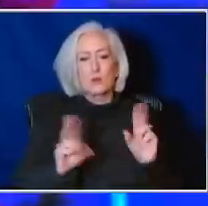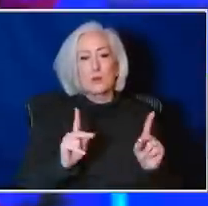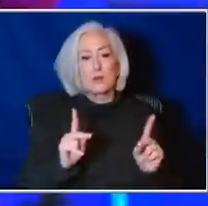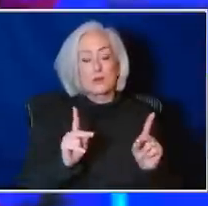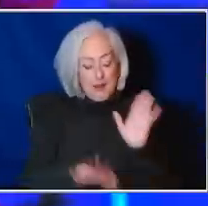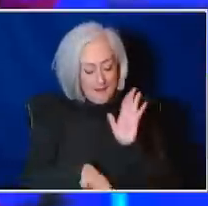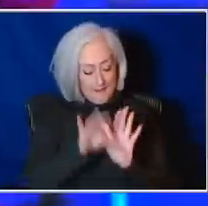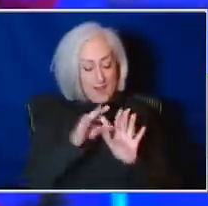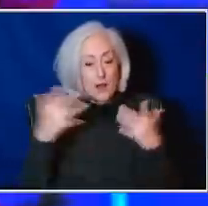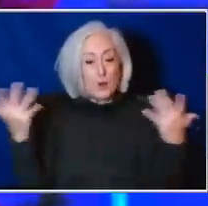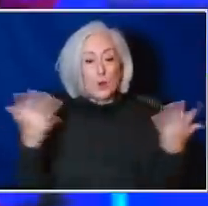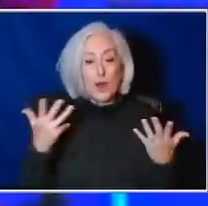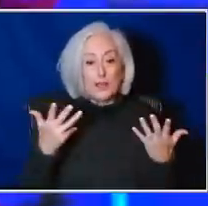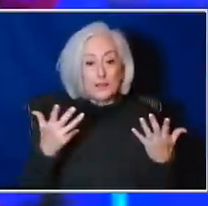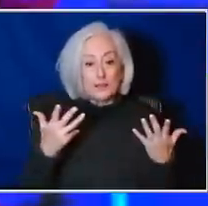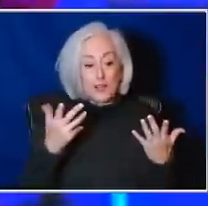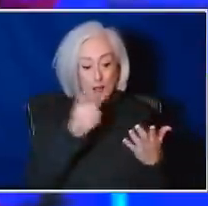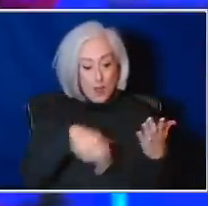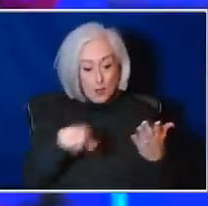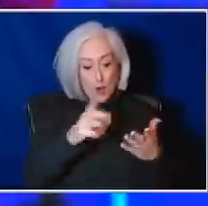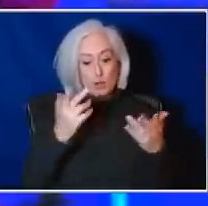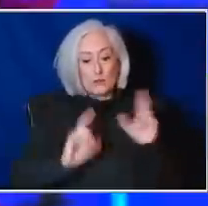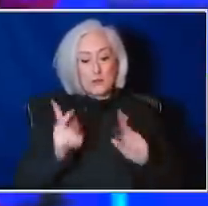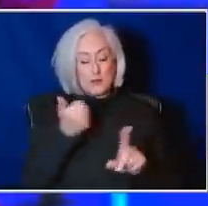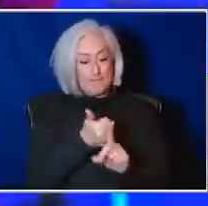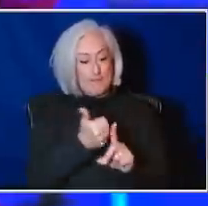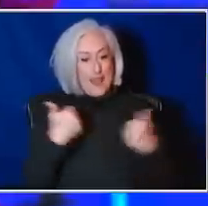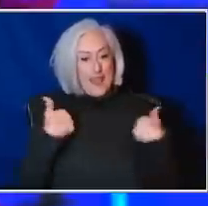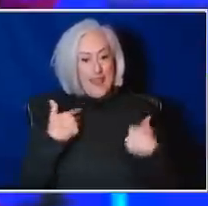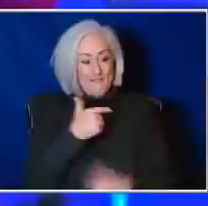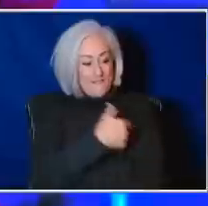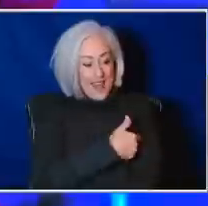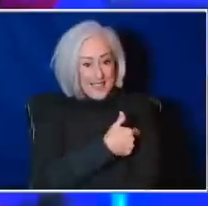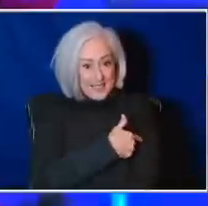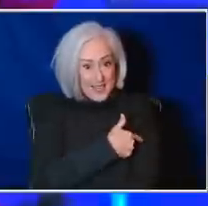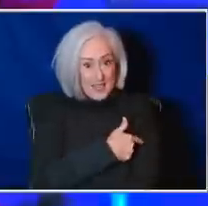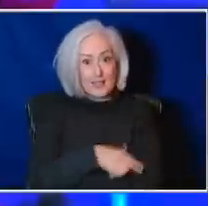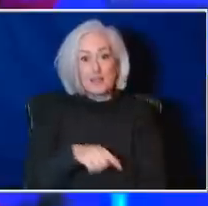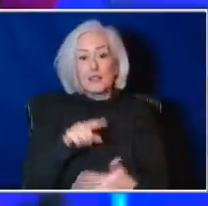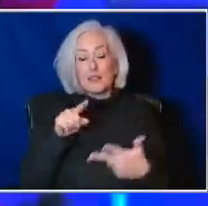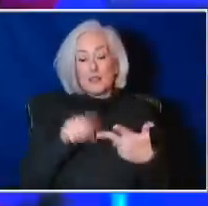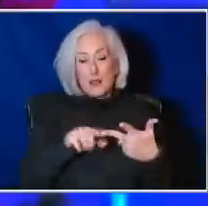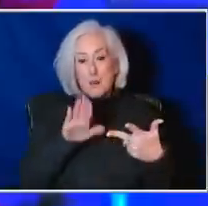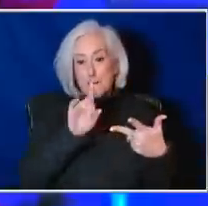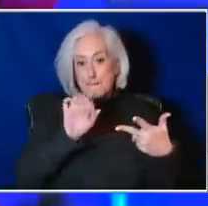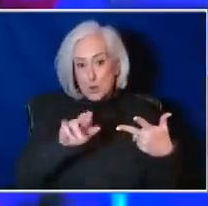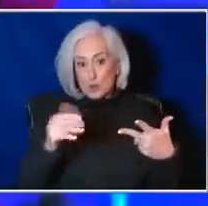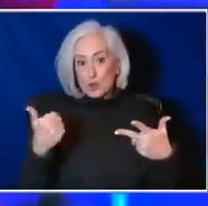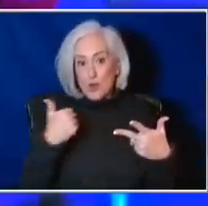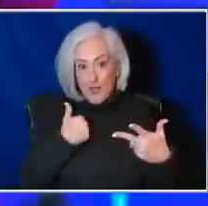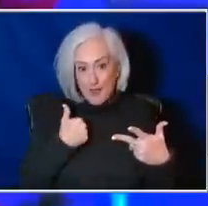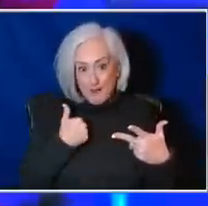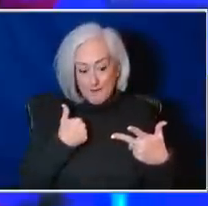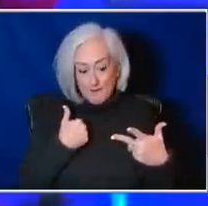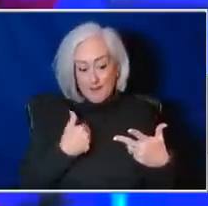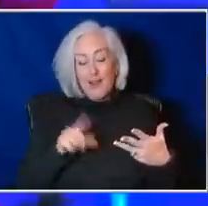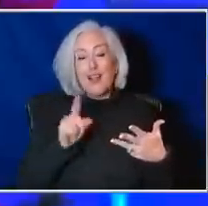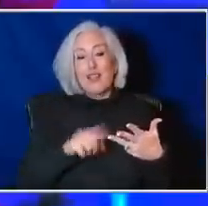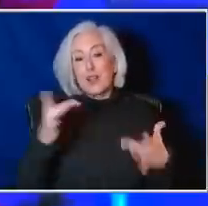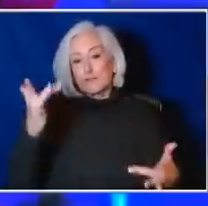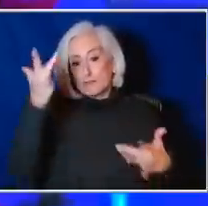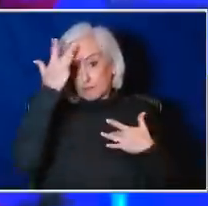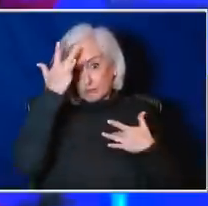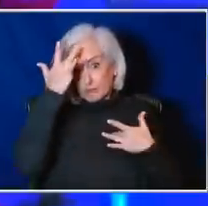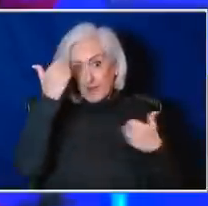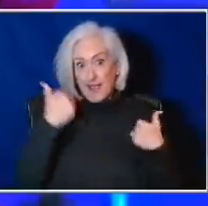that were vaccinated, had their booster, had three doses, and had an Omicron infection, had really good neutralization